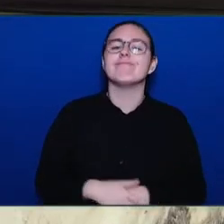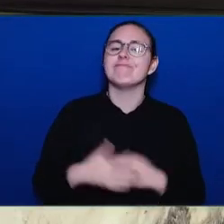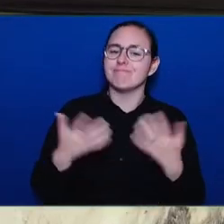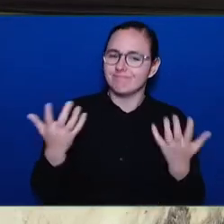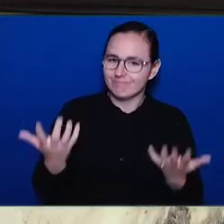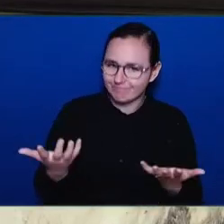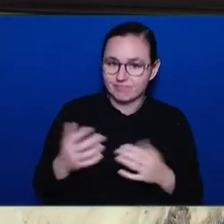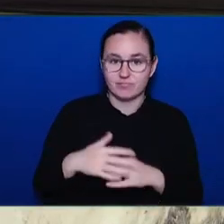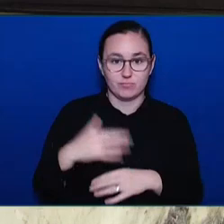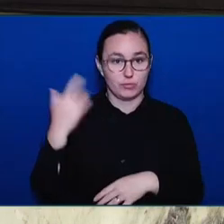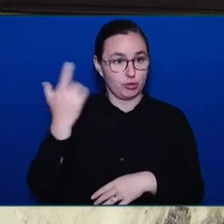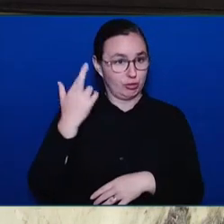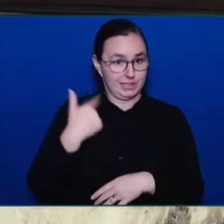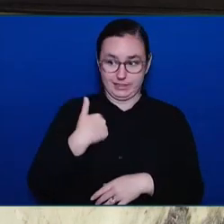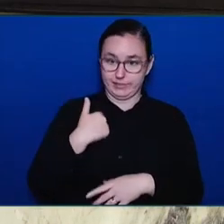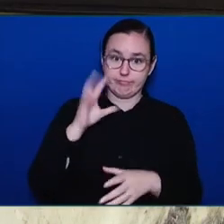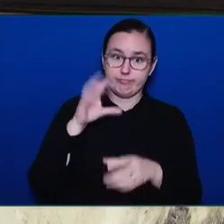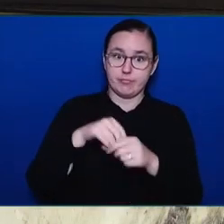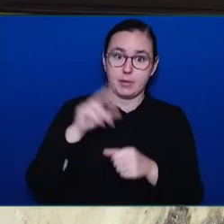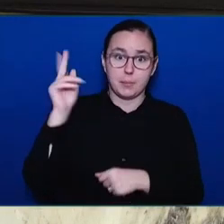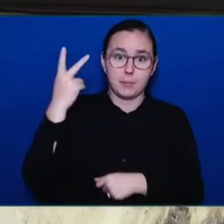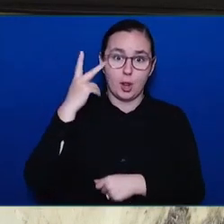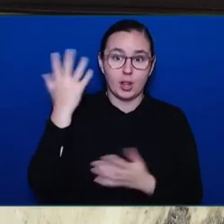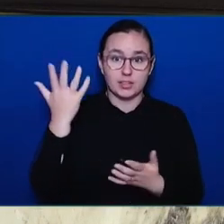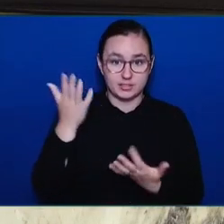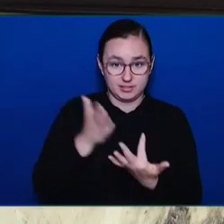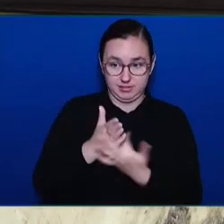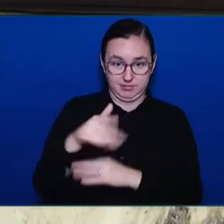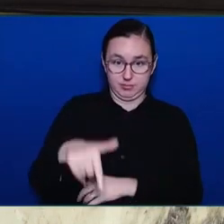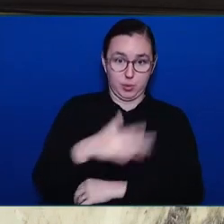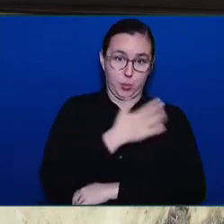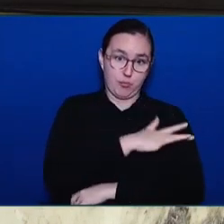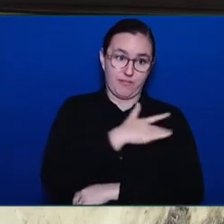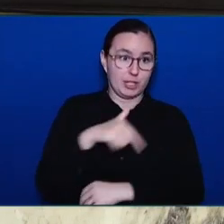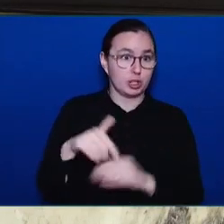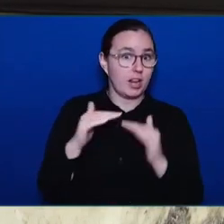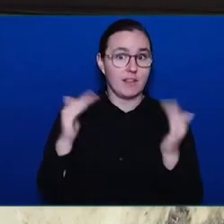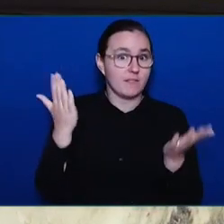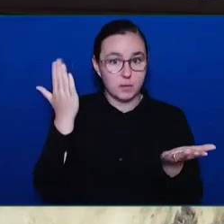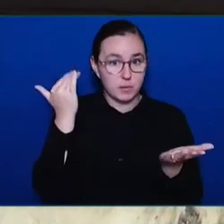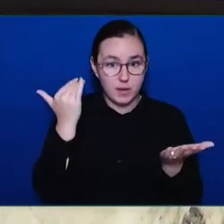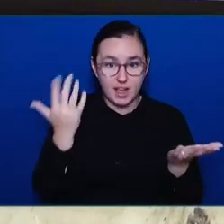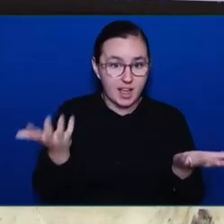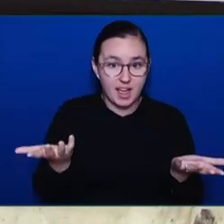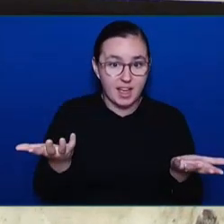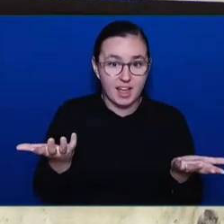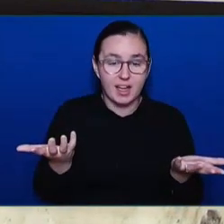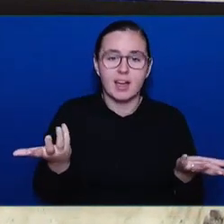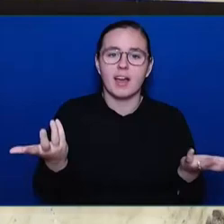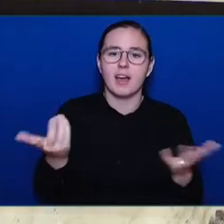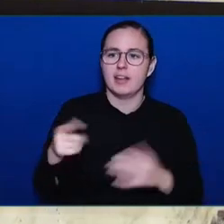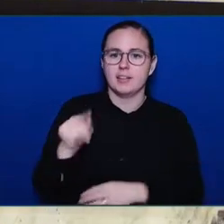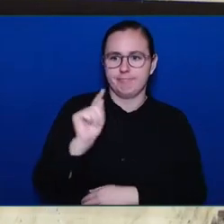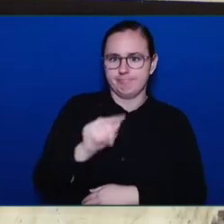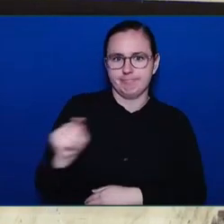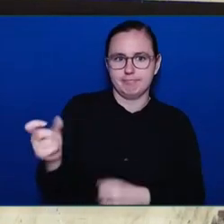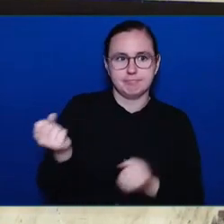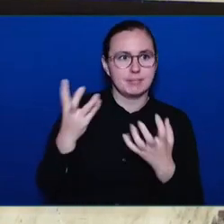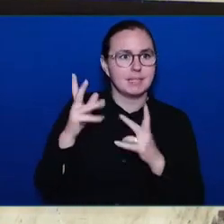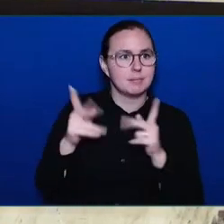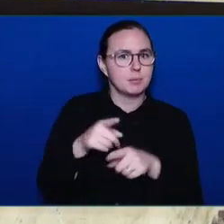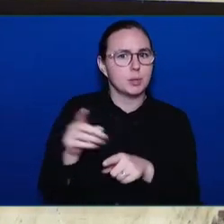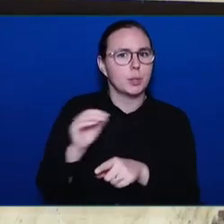level was the challenge of homelessness. Too many people in my community were ending up on the streets due to illegal